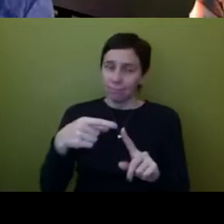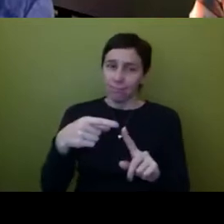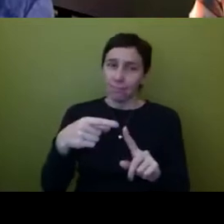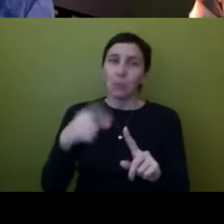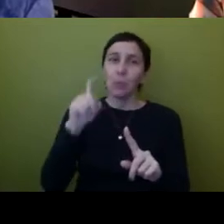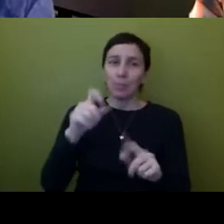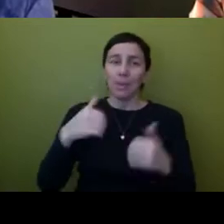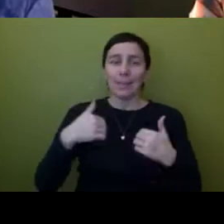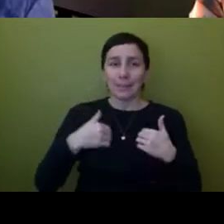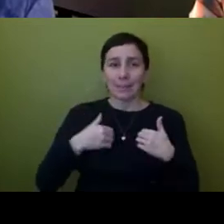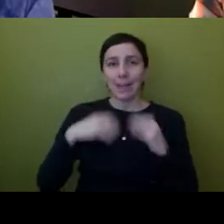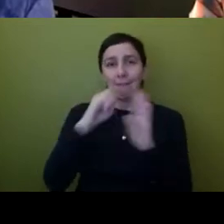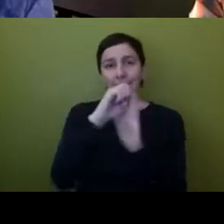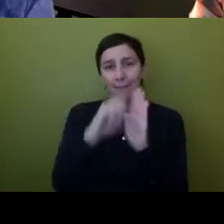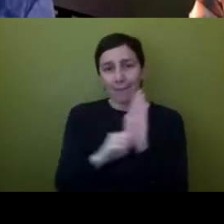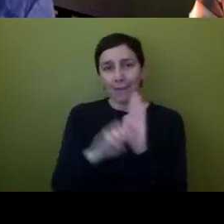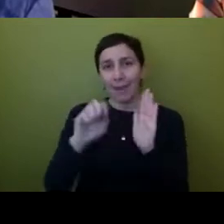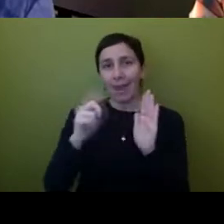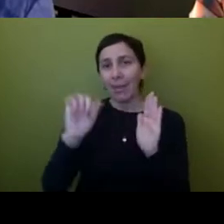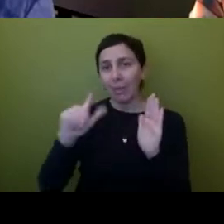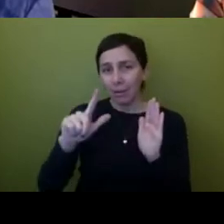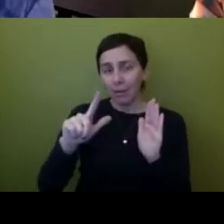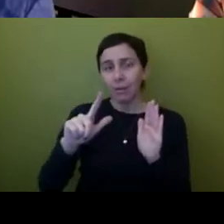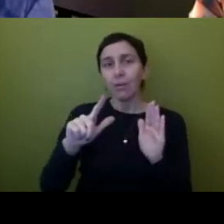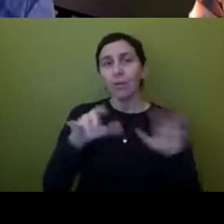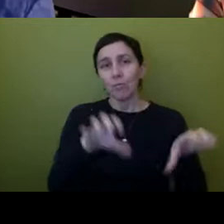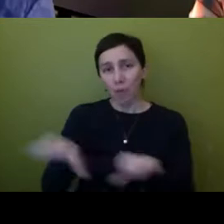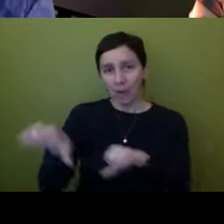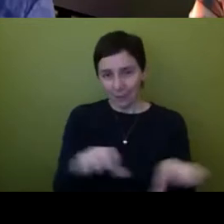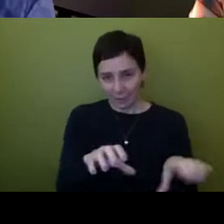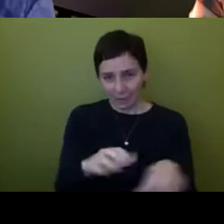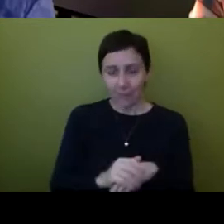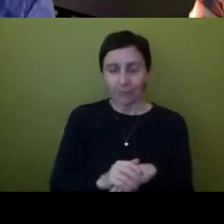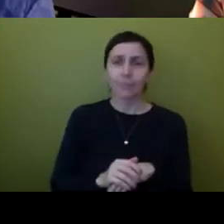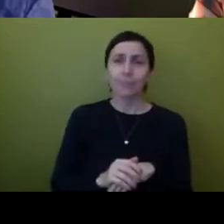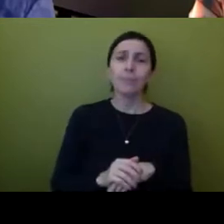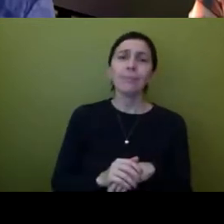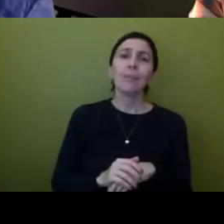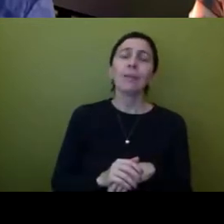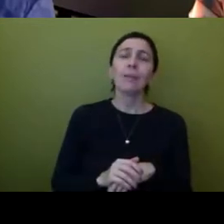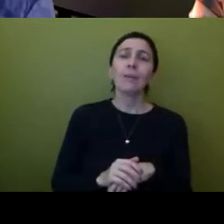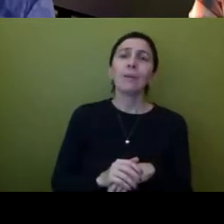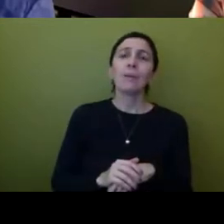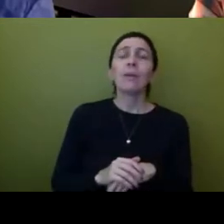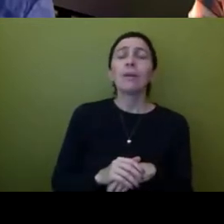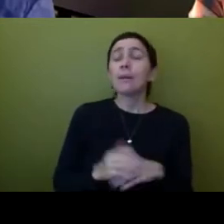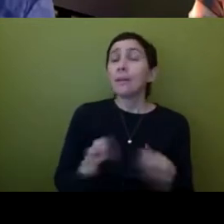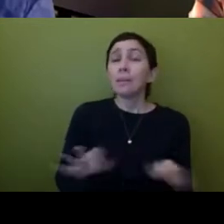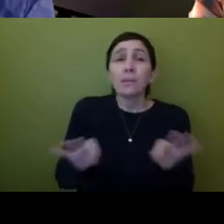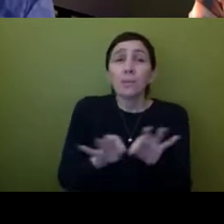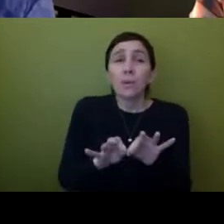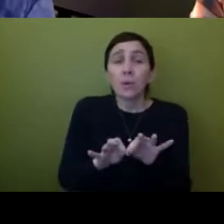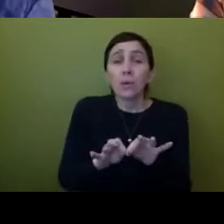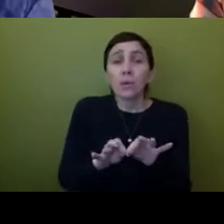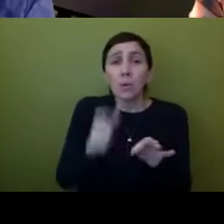it's really about um how you engage um that yields